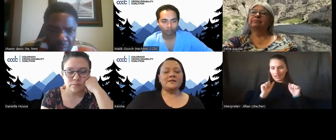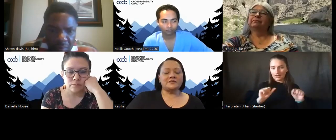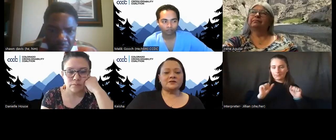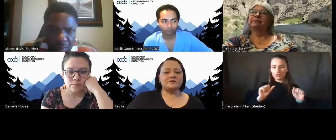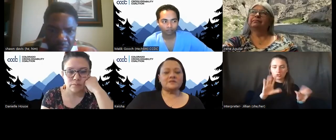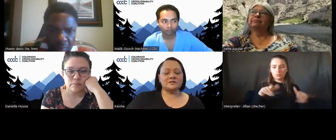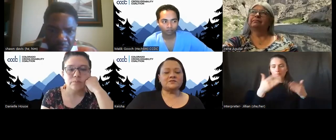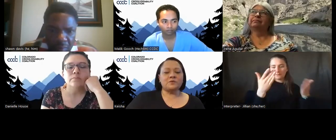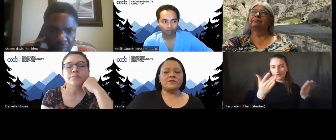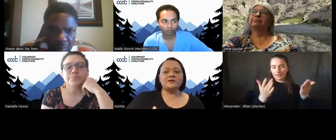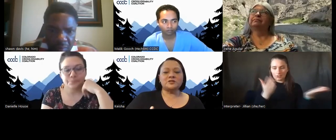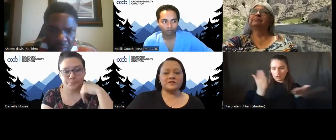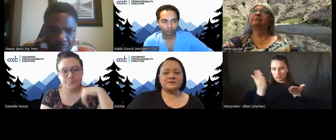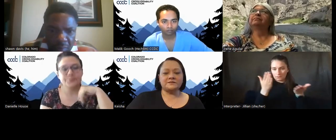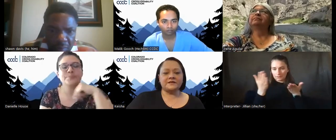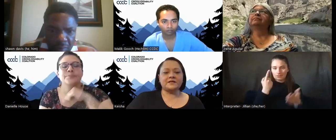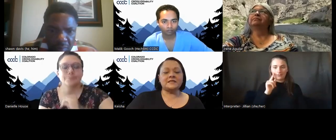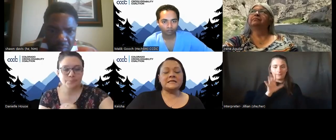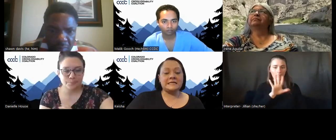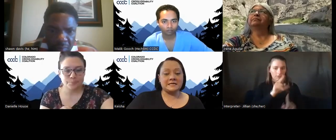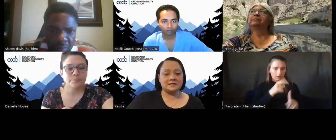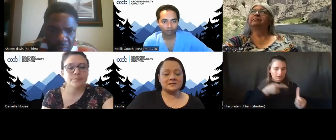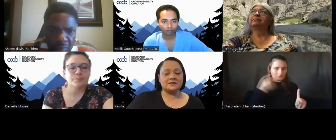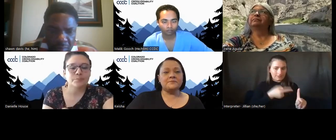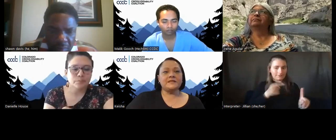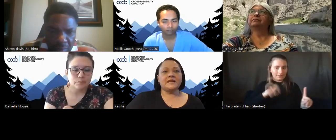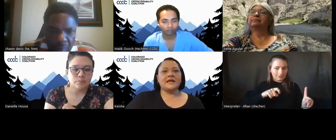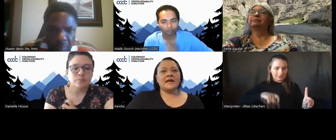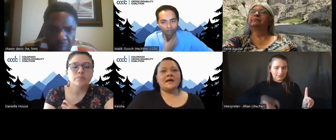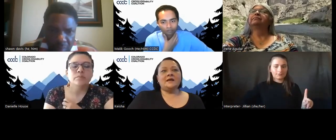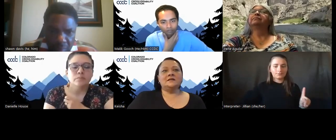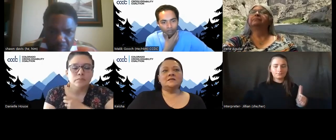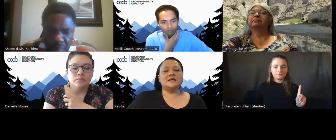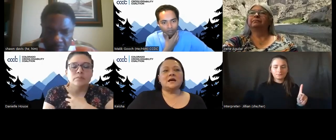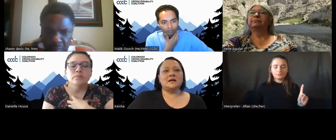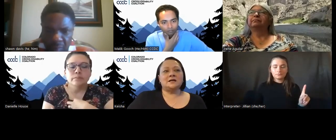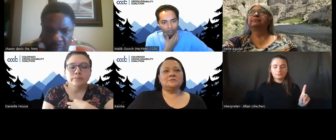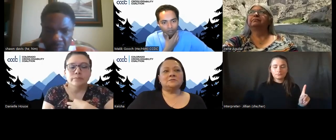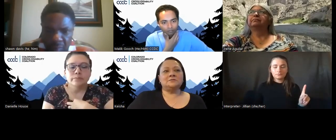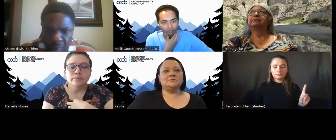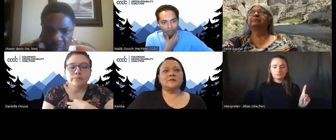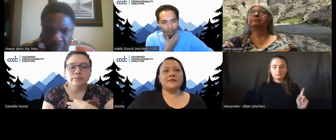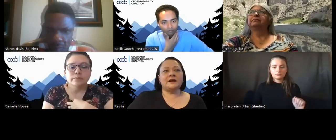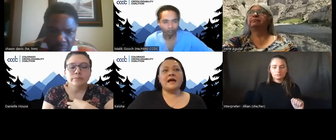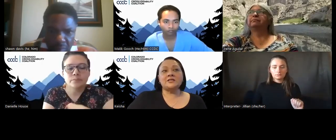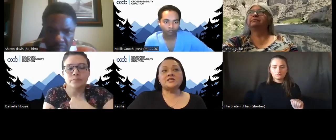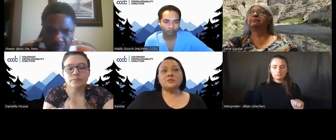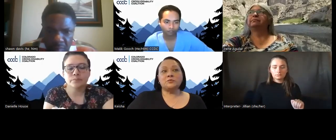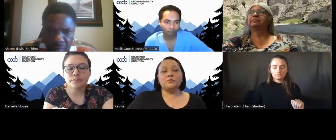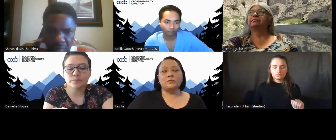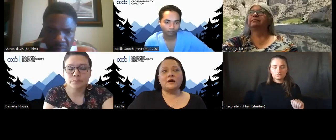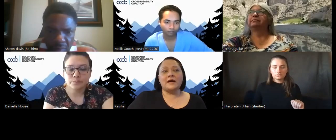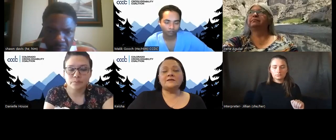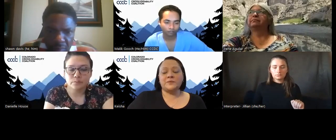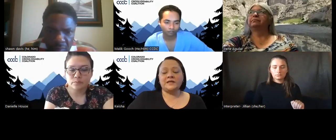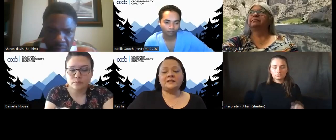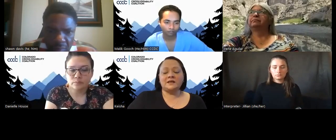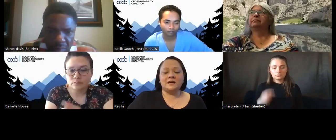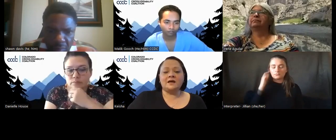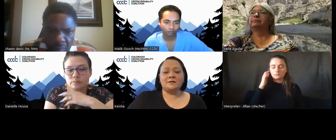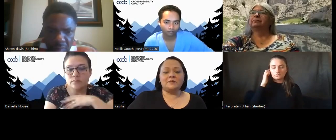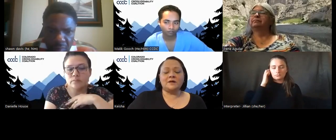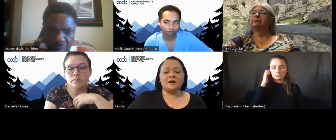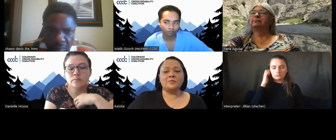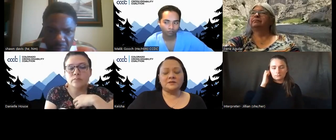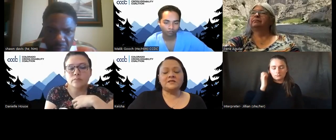provide the services for their specific needs. And there actually has been